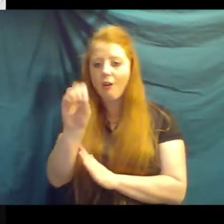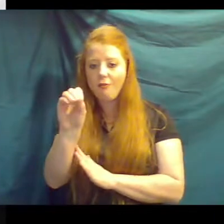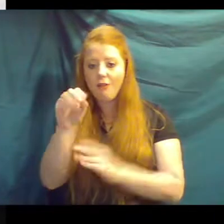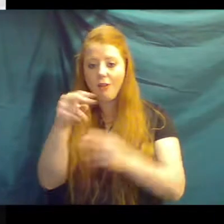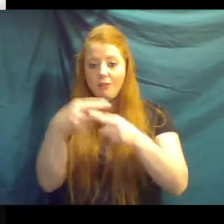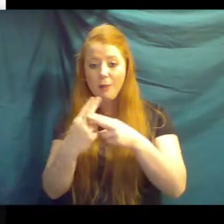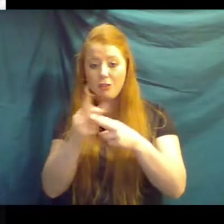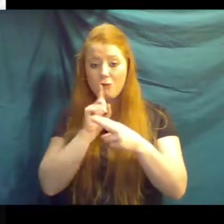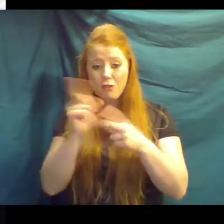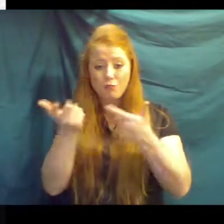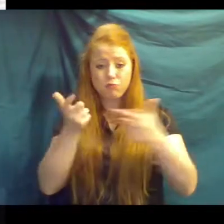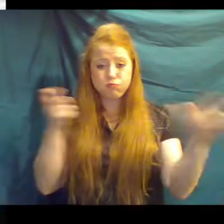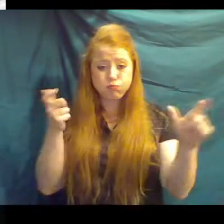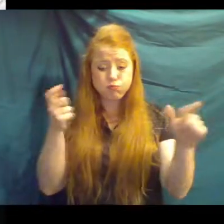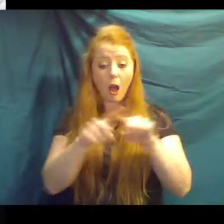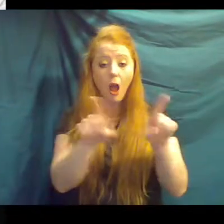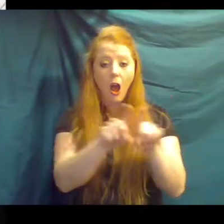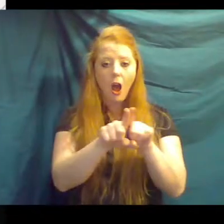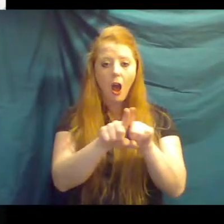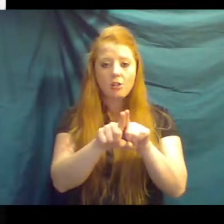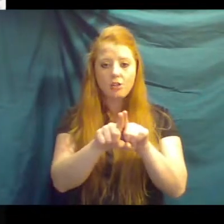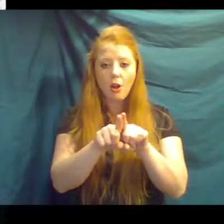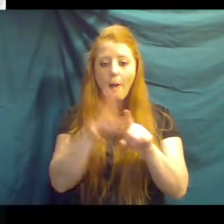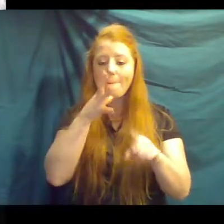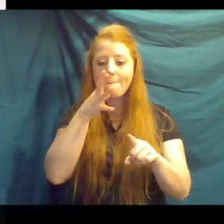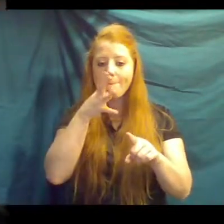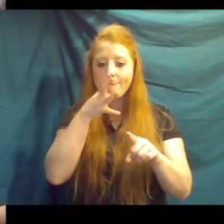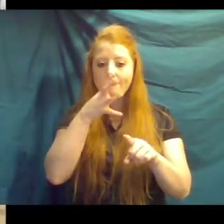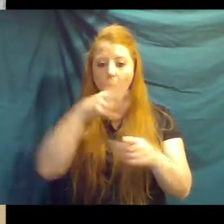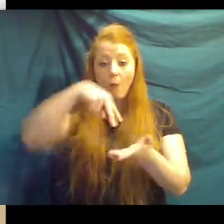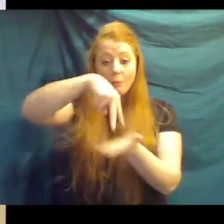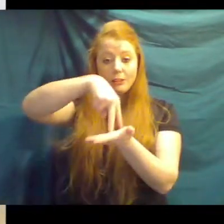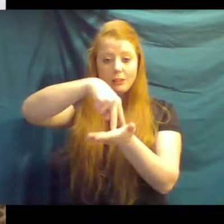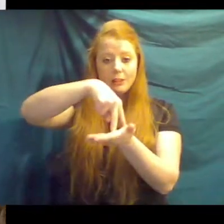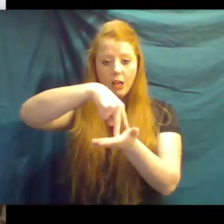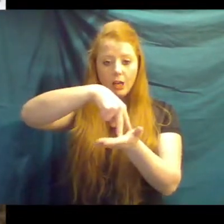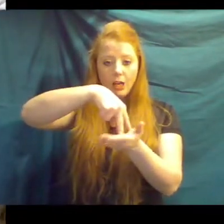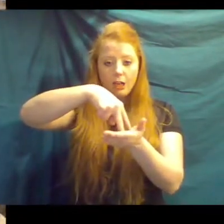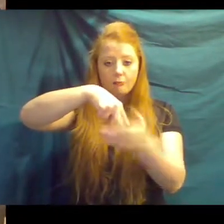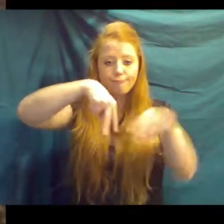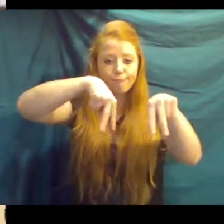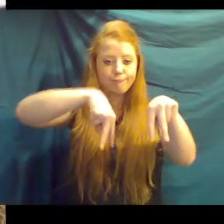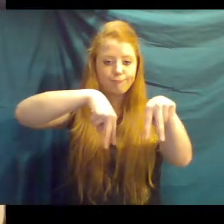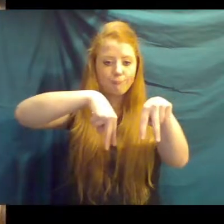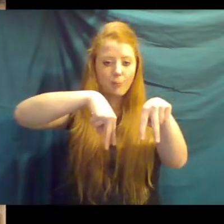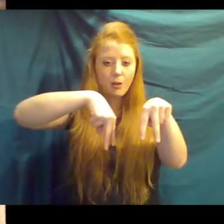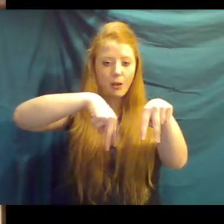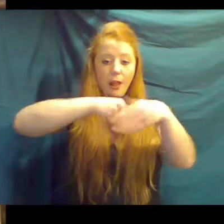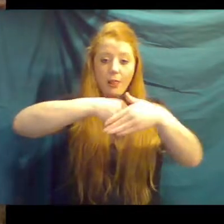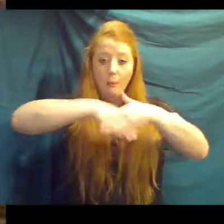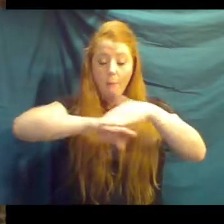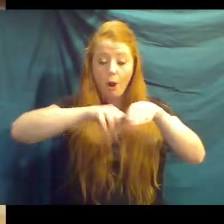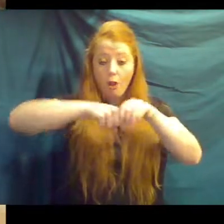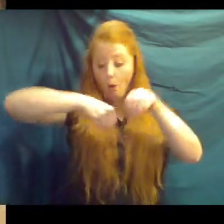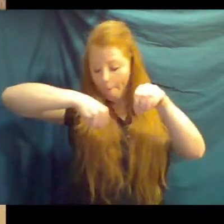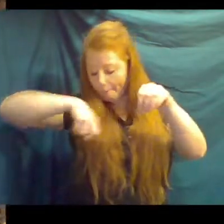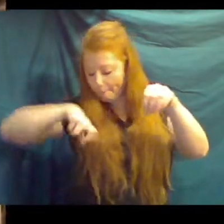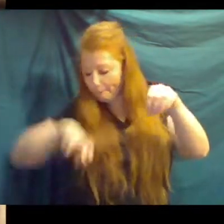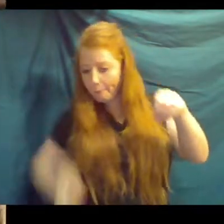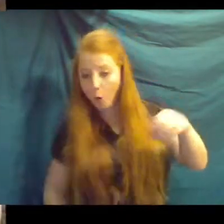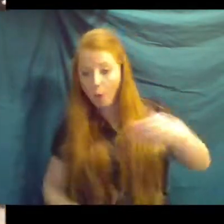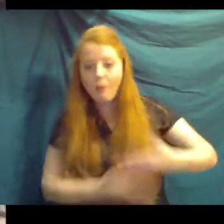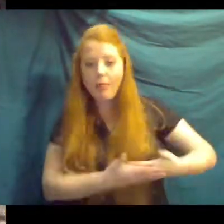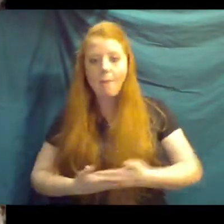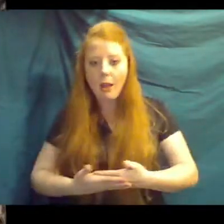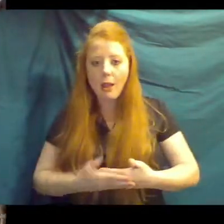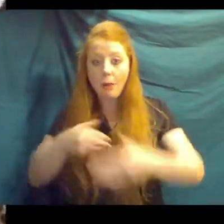very large, but also they drop from their mothers who give birth standing up. So they have a six foot drop to the ground and it definitely gets everything